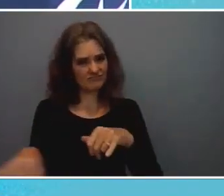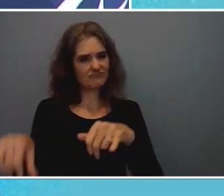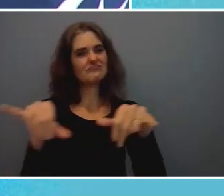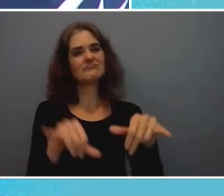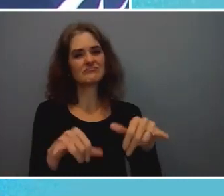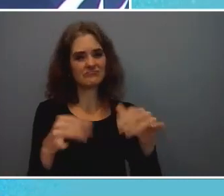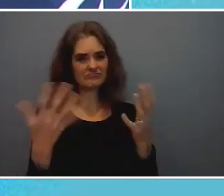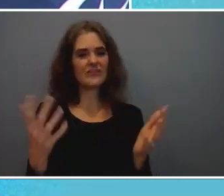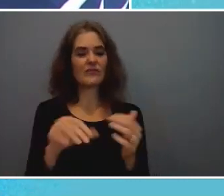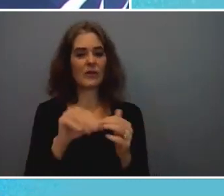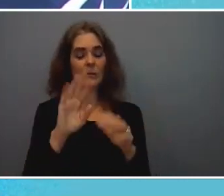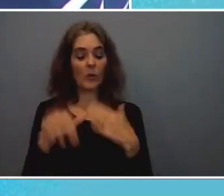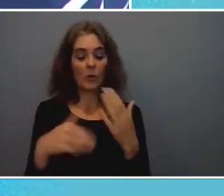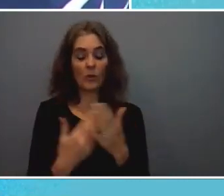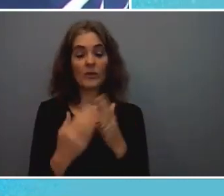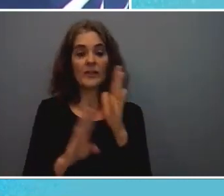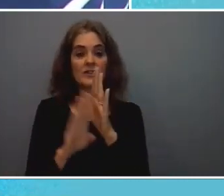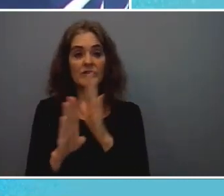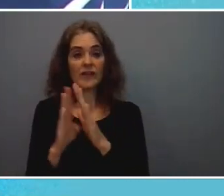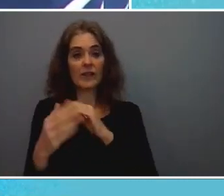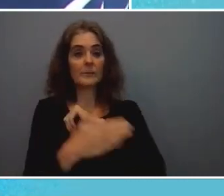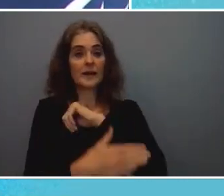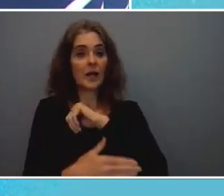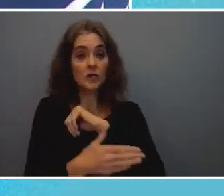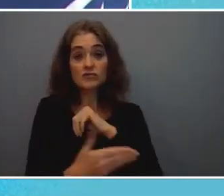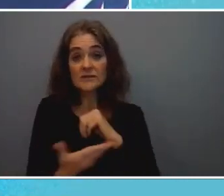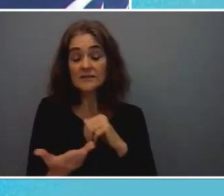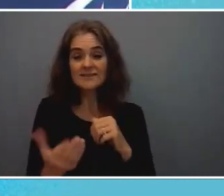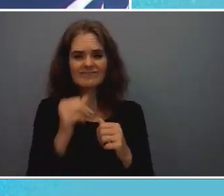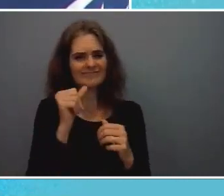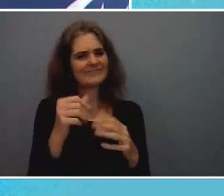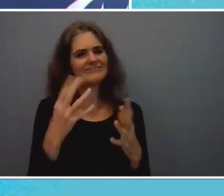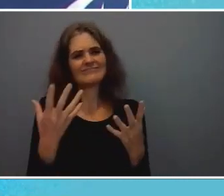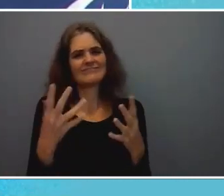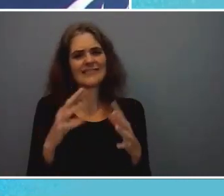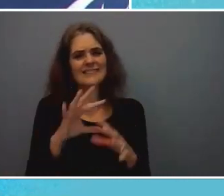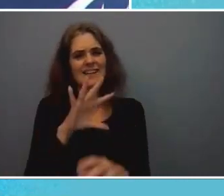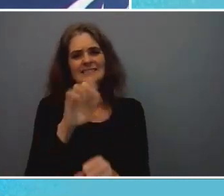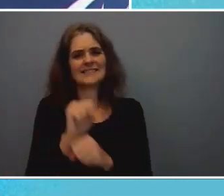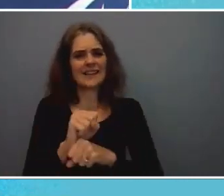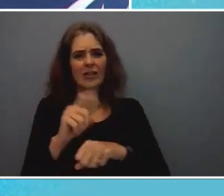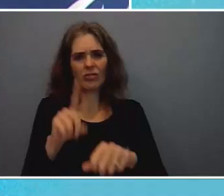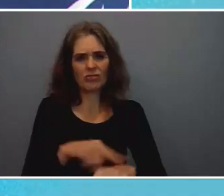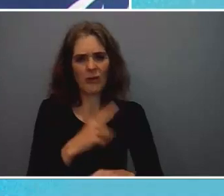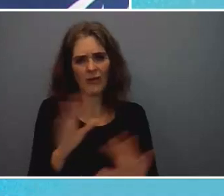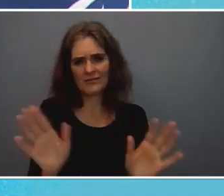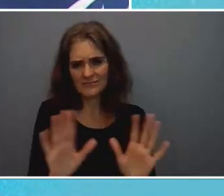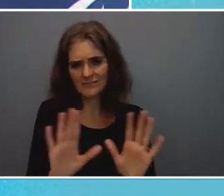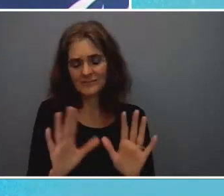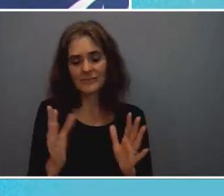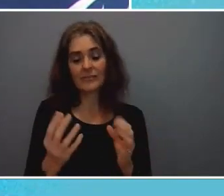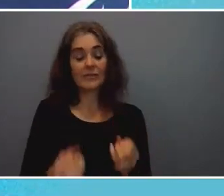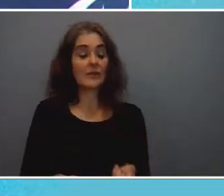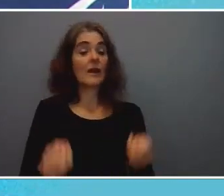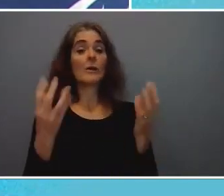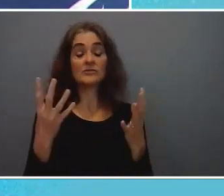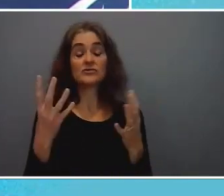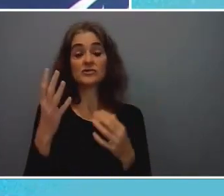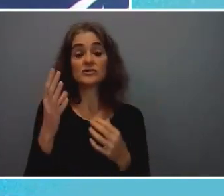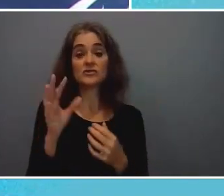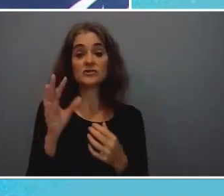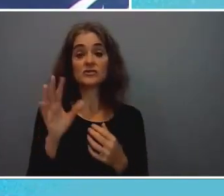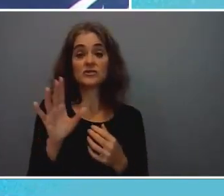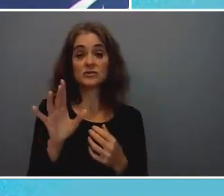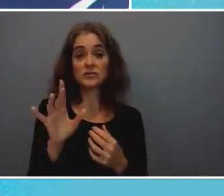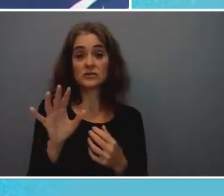developing uh countries and i mean it doesn't take long it's just a matter of looking at you know how much uh how